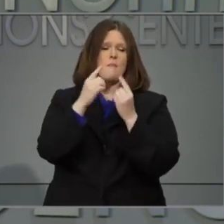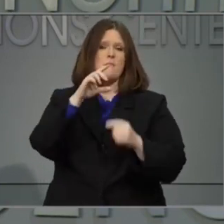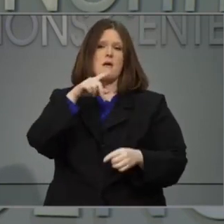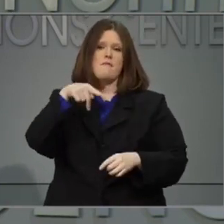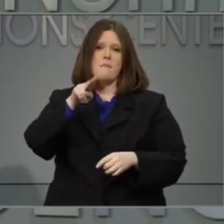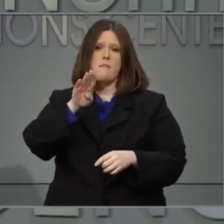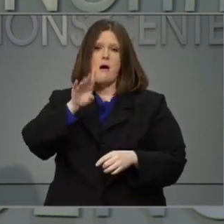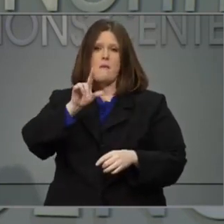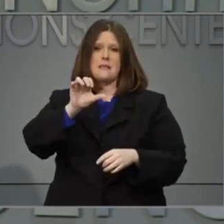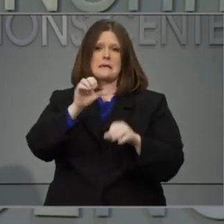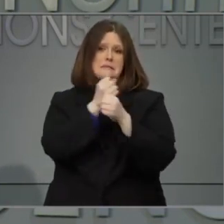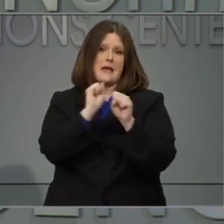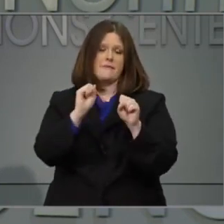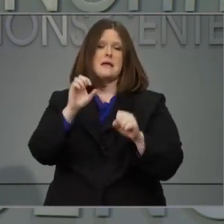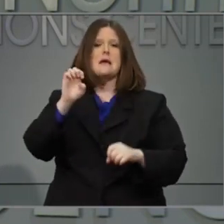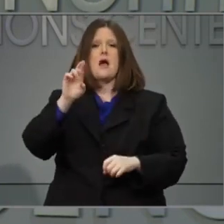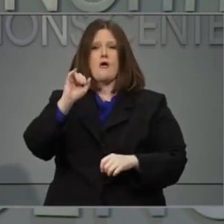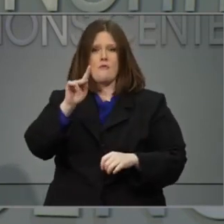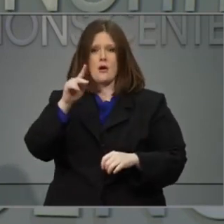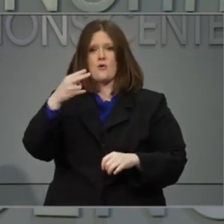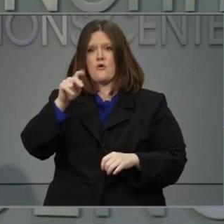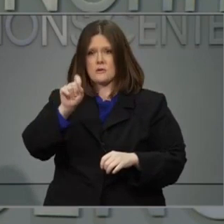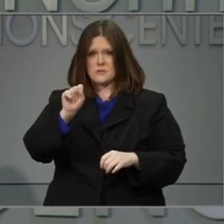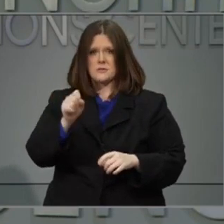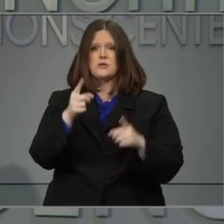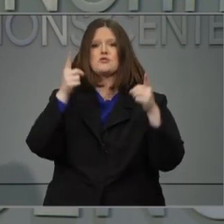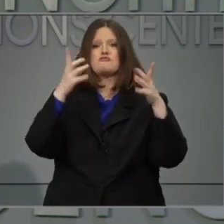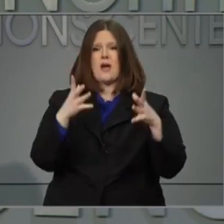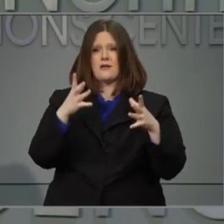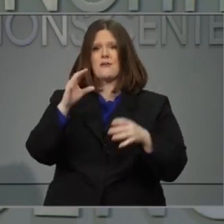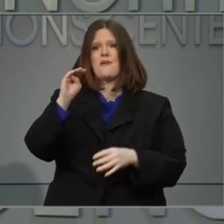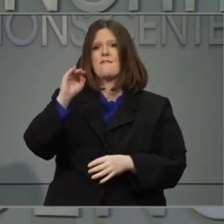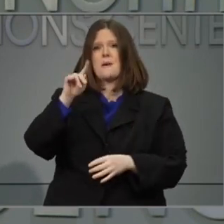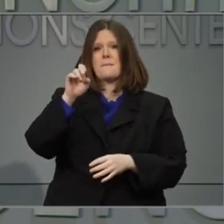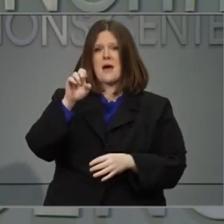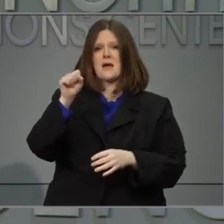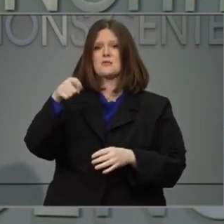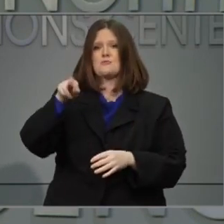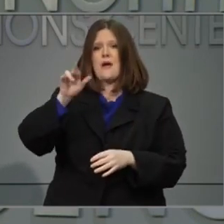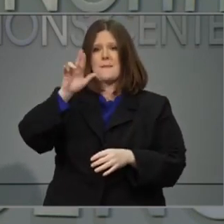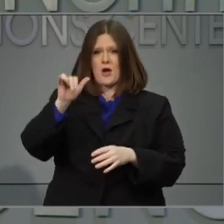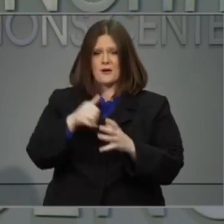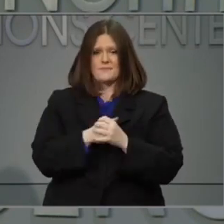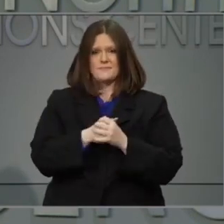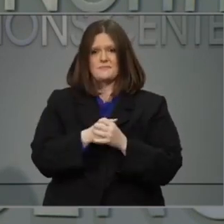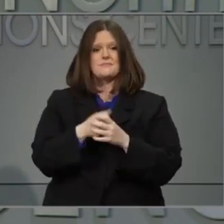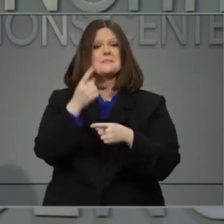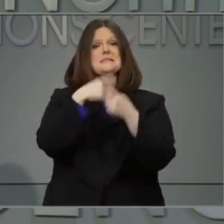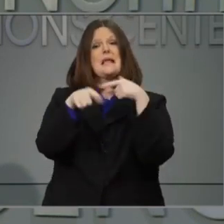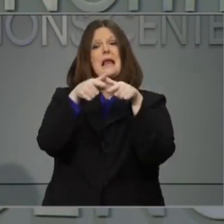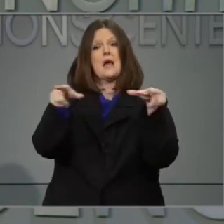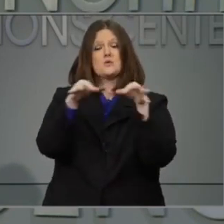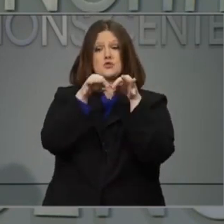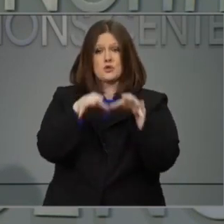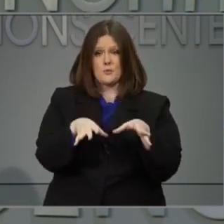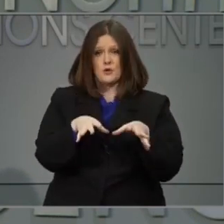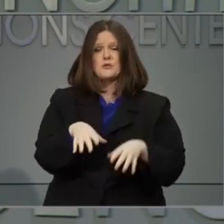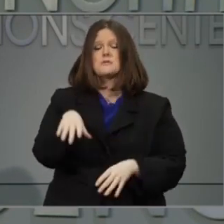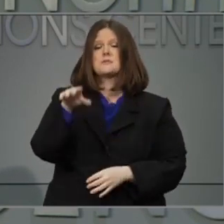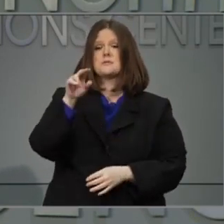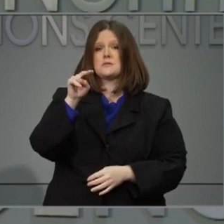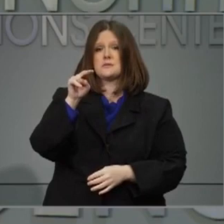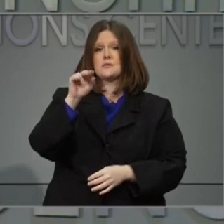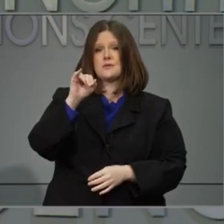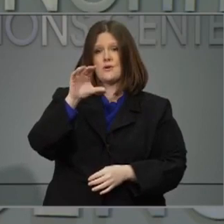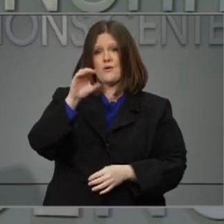Hooks. And our Director of Emergency Management, Mike Sprayberry. Sign language is being provided